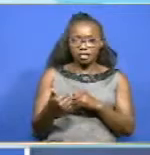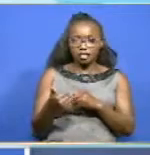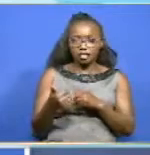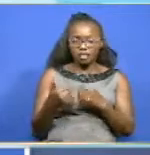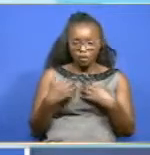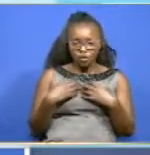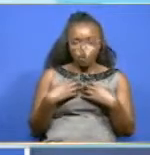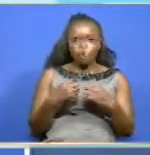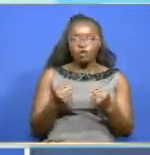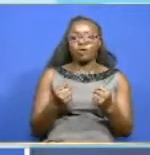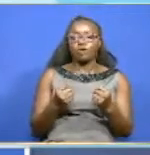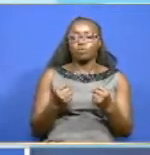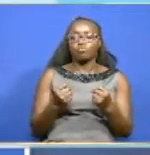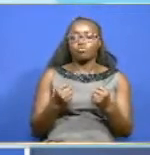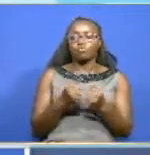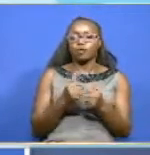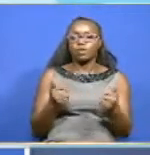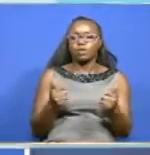to have made full recovery.